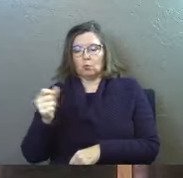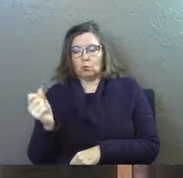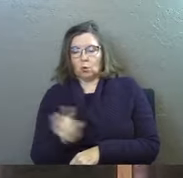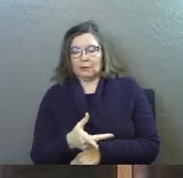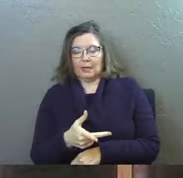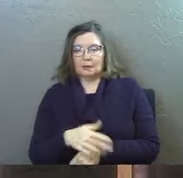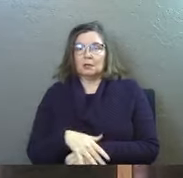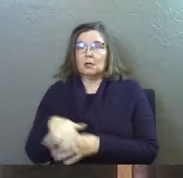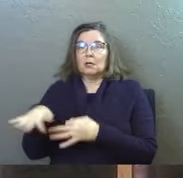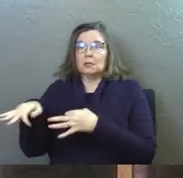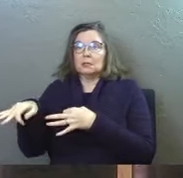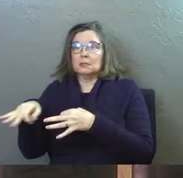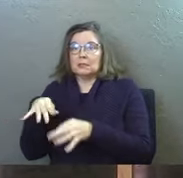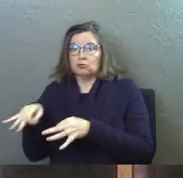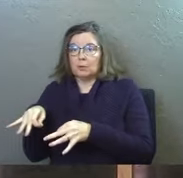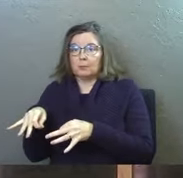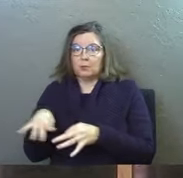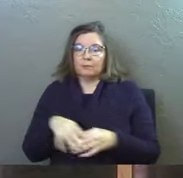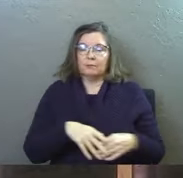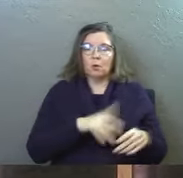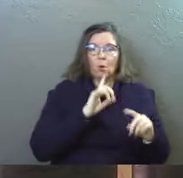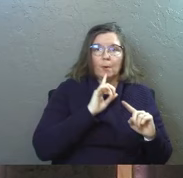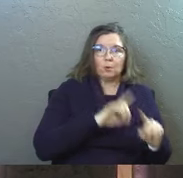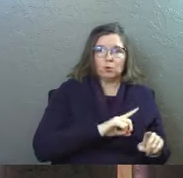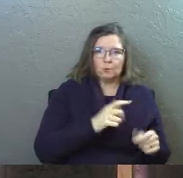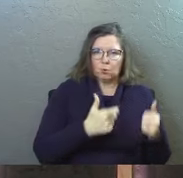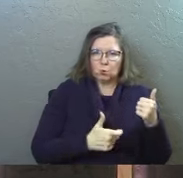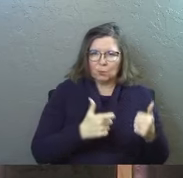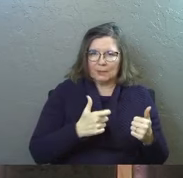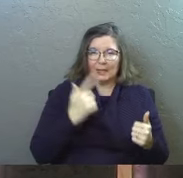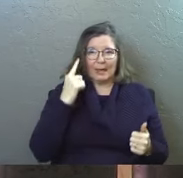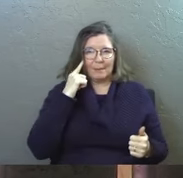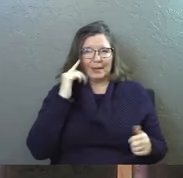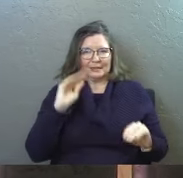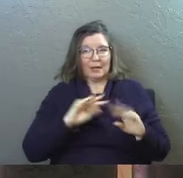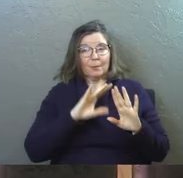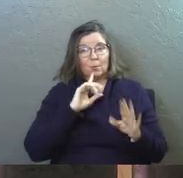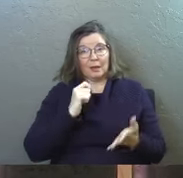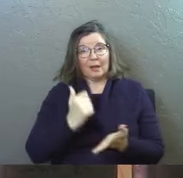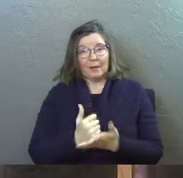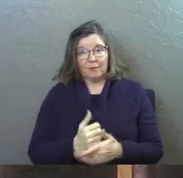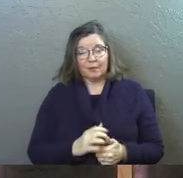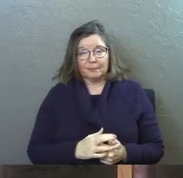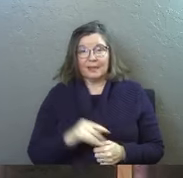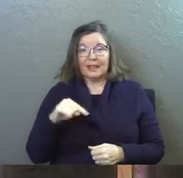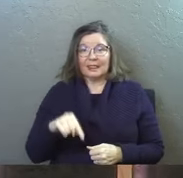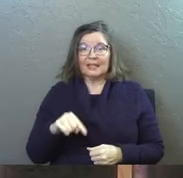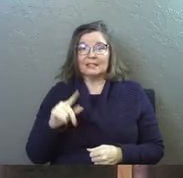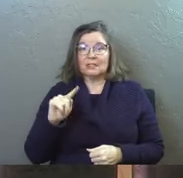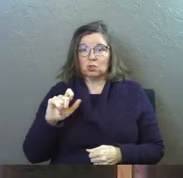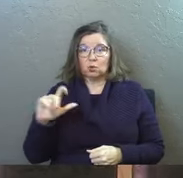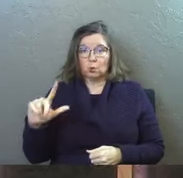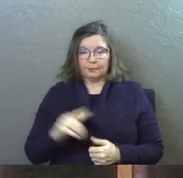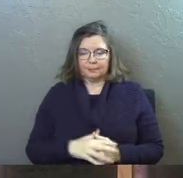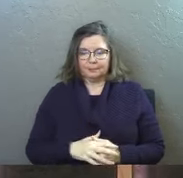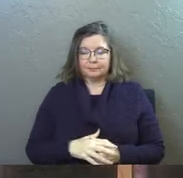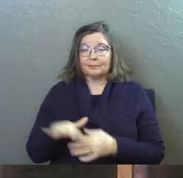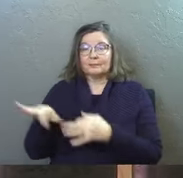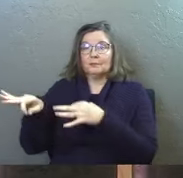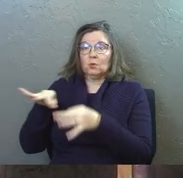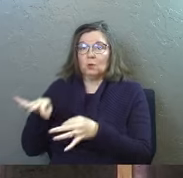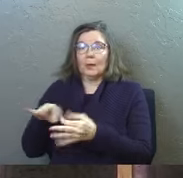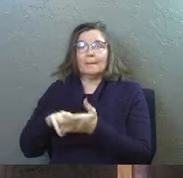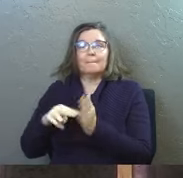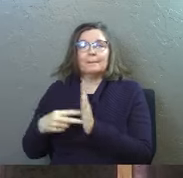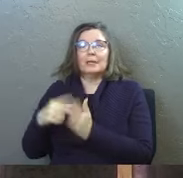descriptive or prescriptive this might sound obvious but it's really really helpful this is the tool descriptive